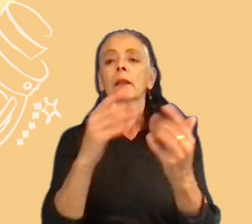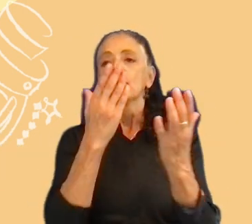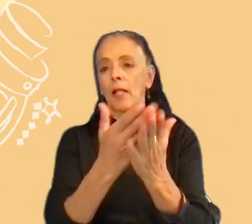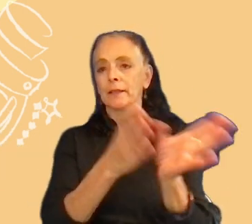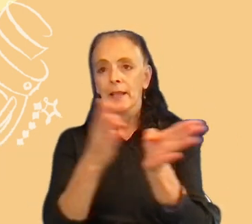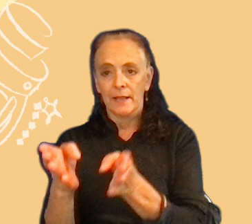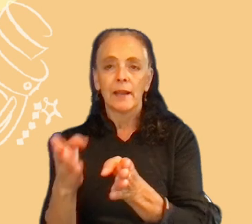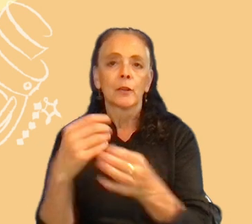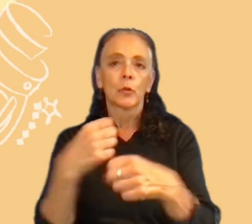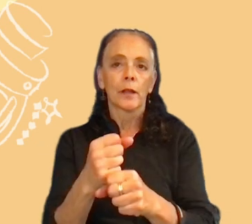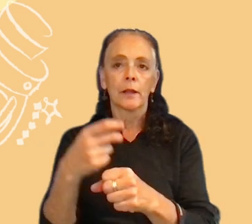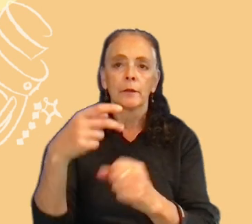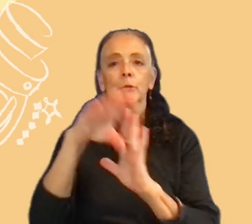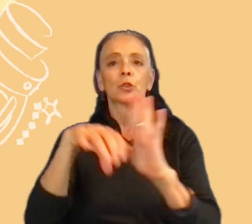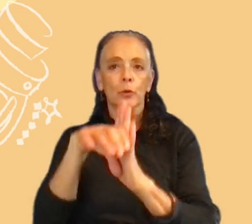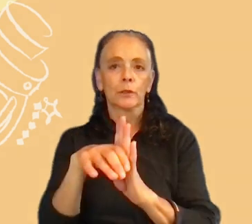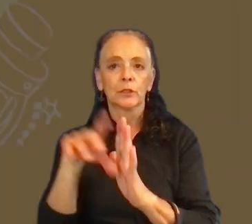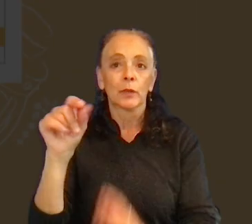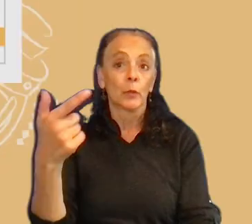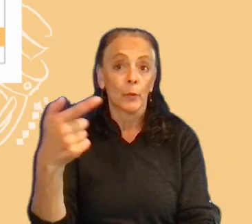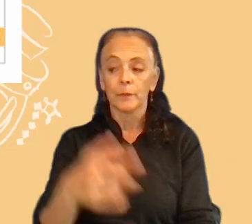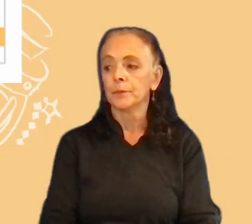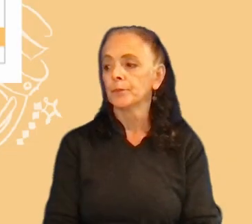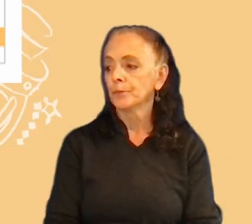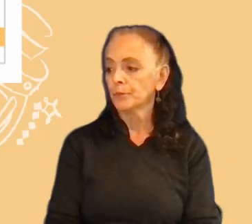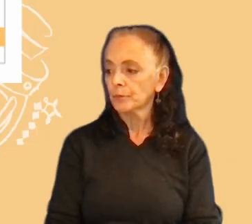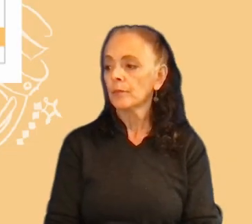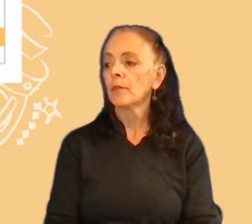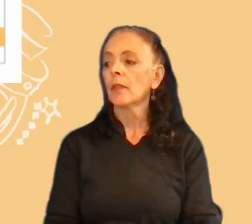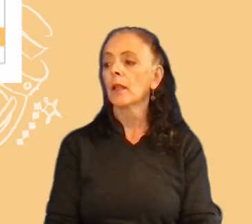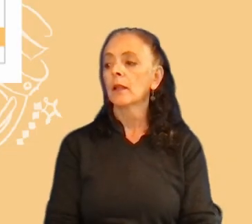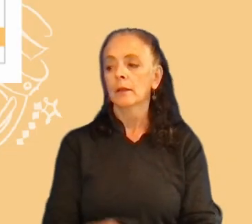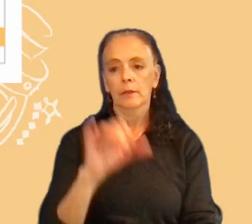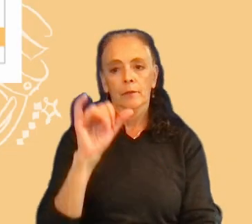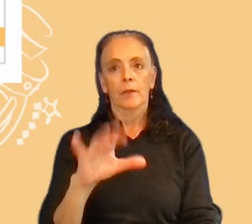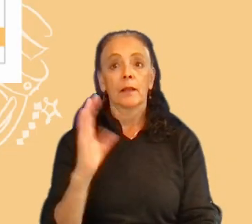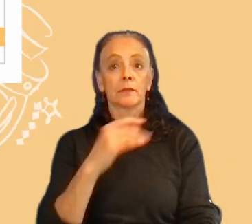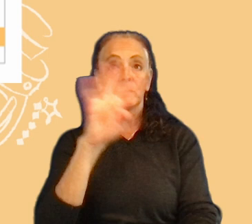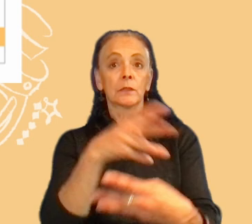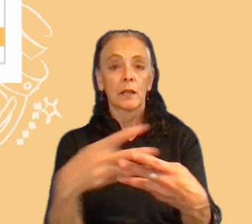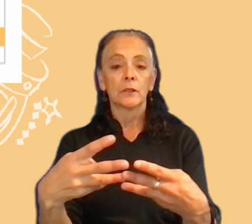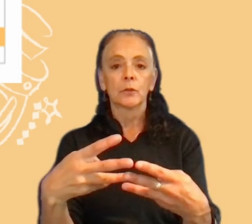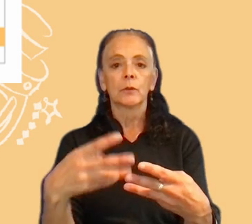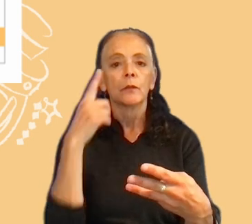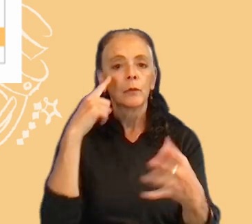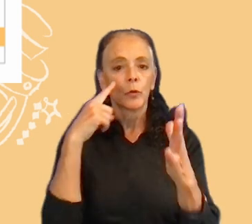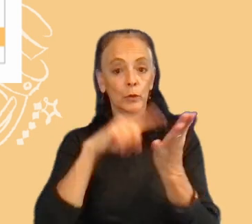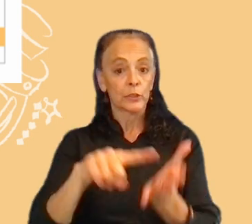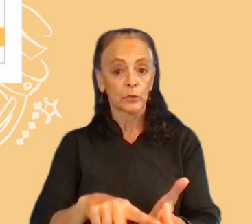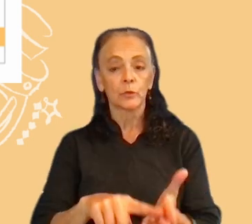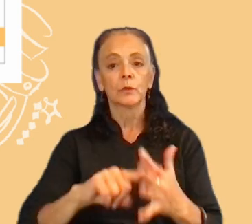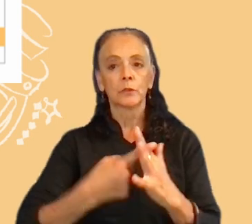personas in 2021. This was our schedule for the research. We started